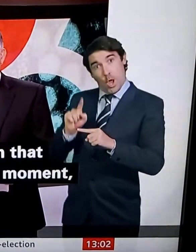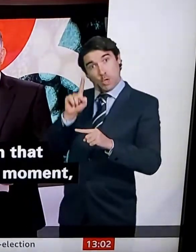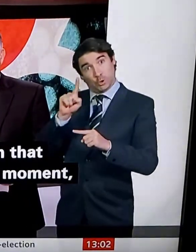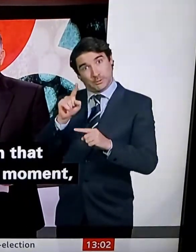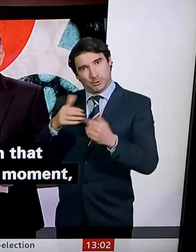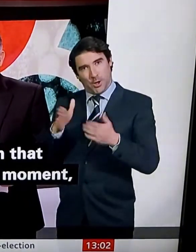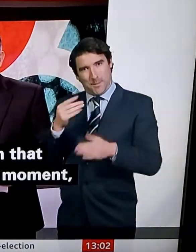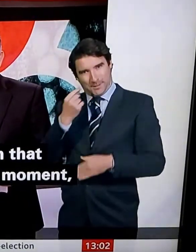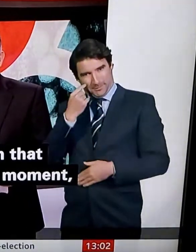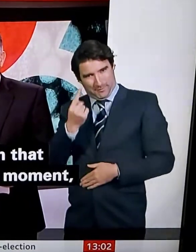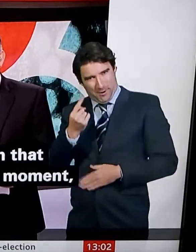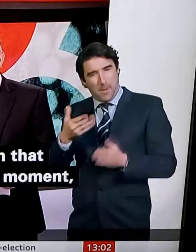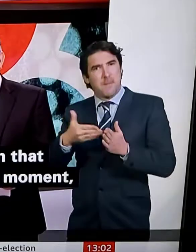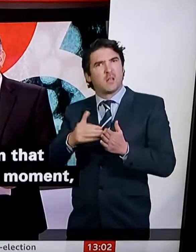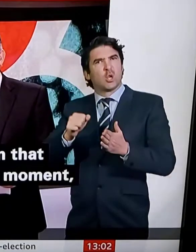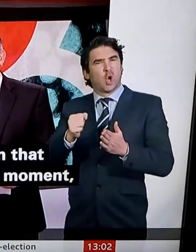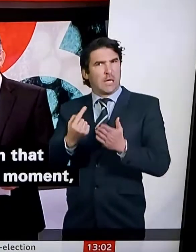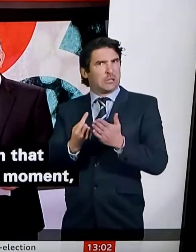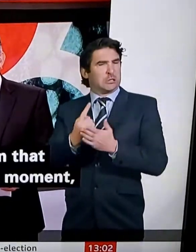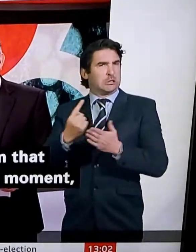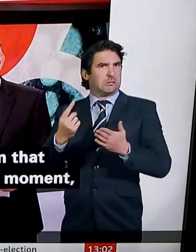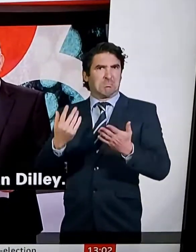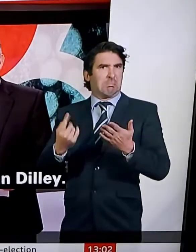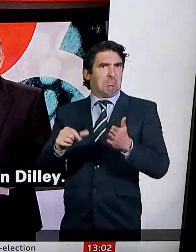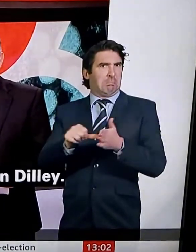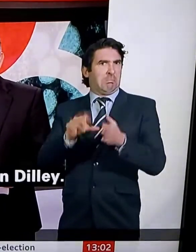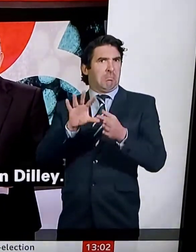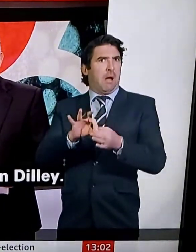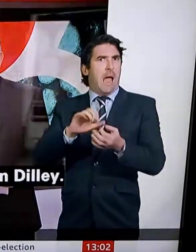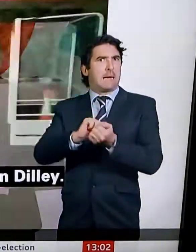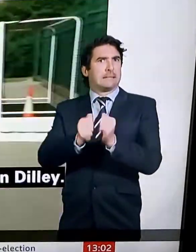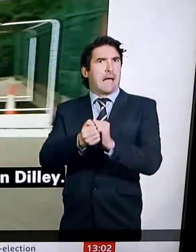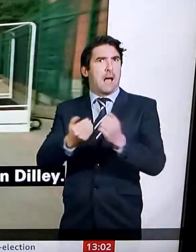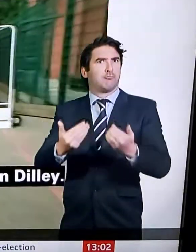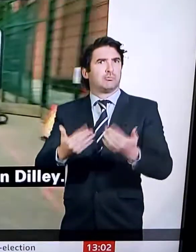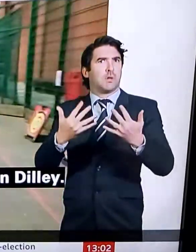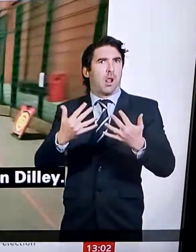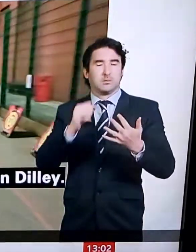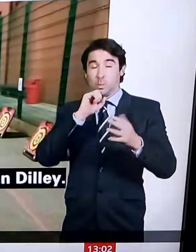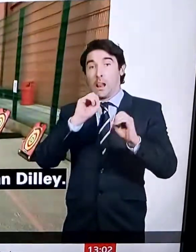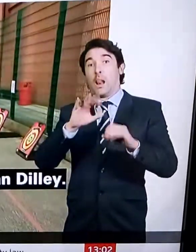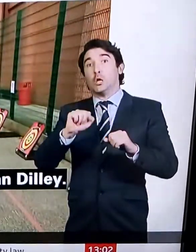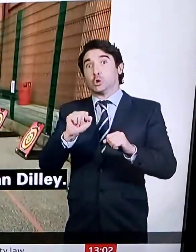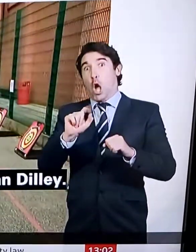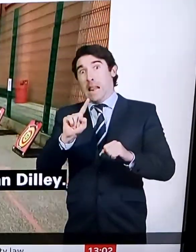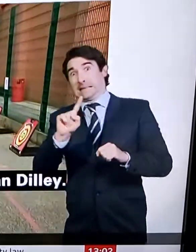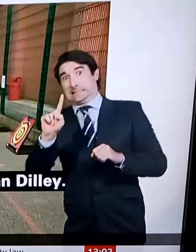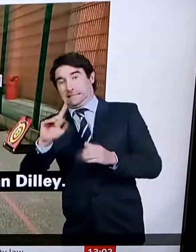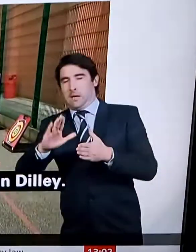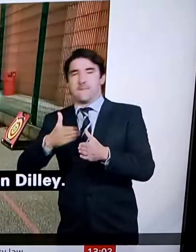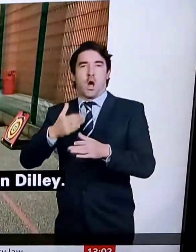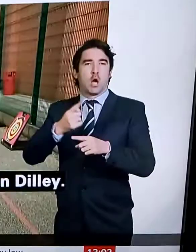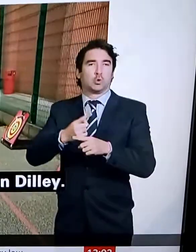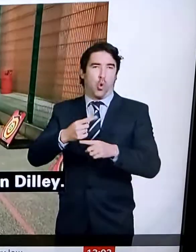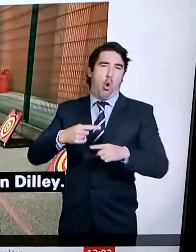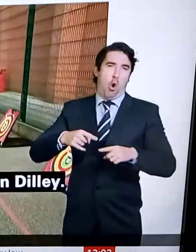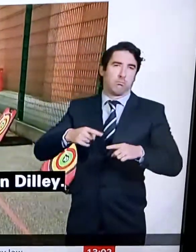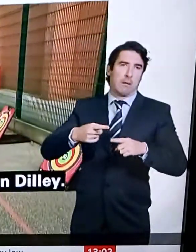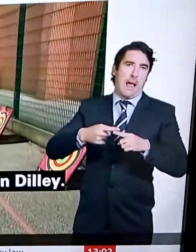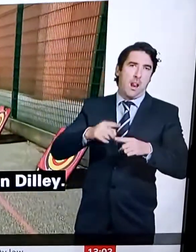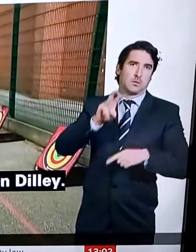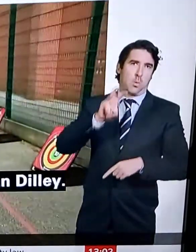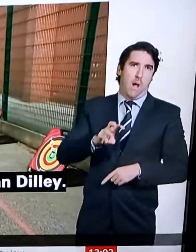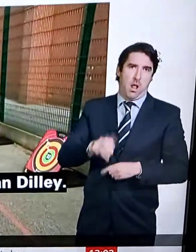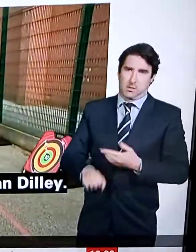Council of Parliament and the Youth Council on EU Summit on yesterday's election, our correspondents are raised, so you see what's next.